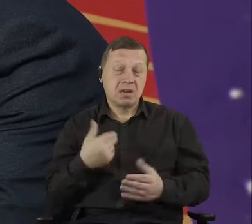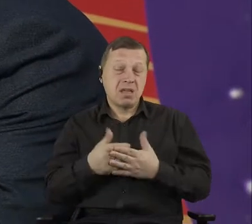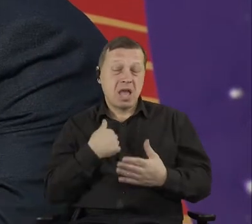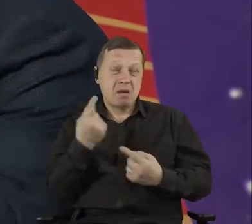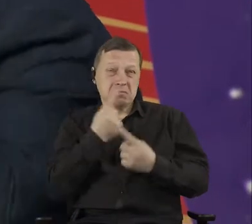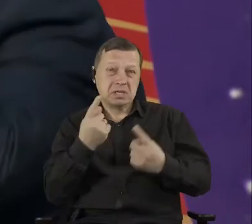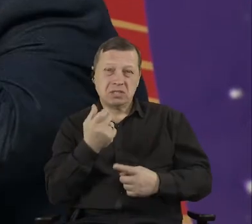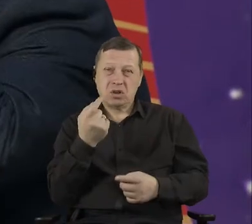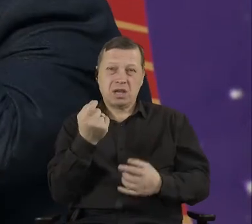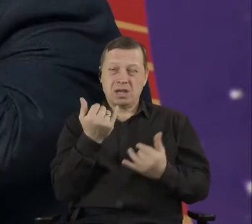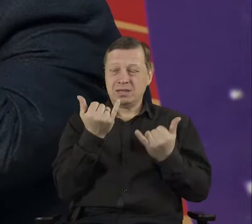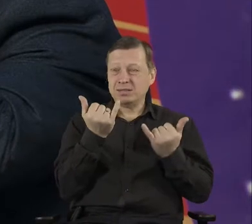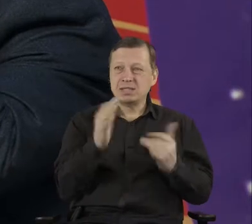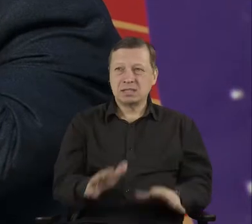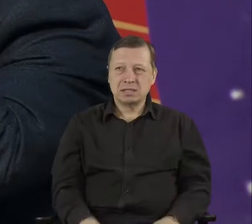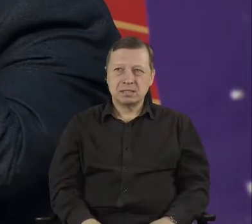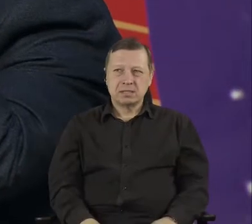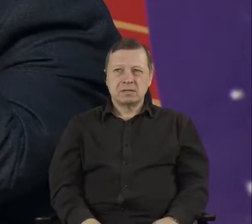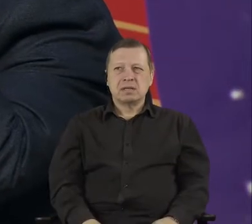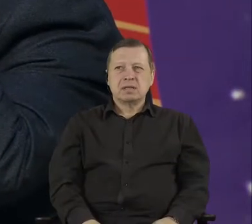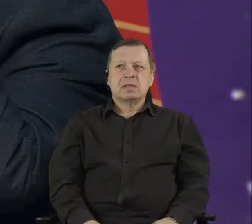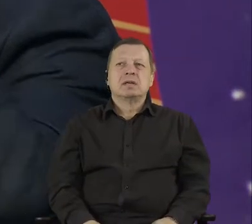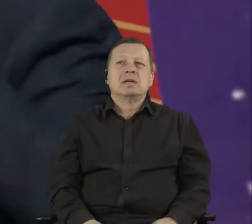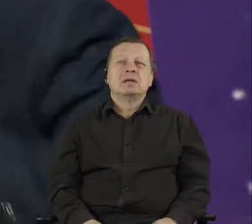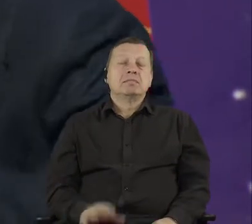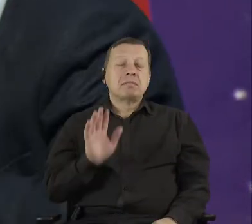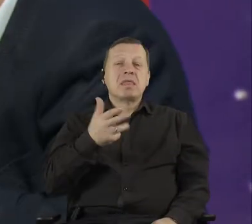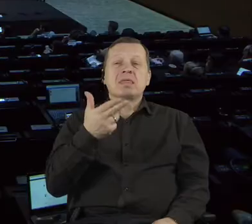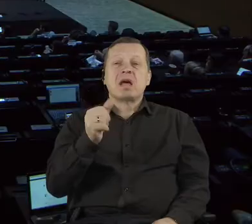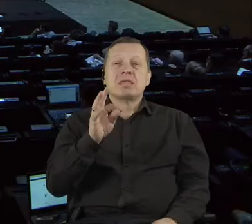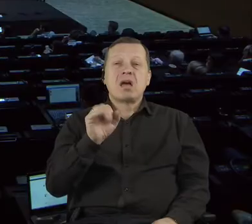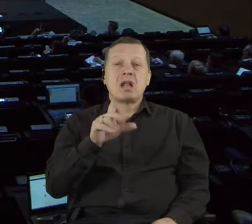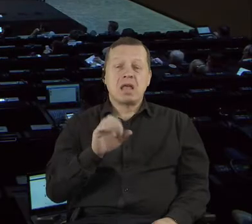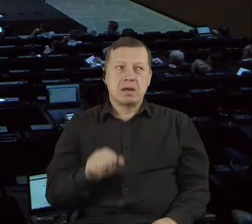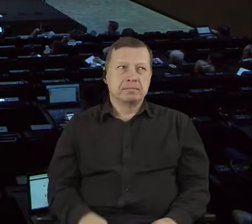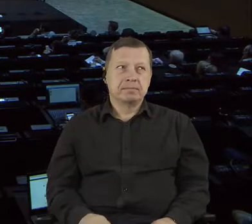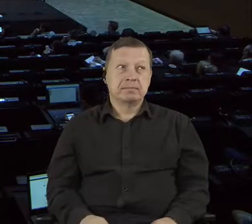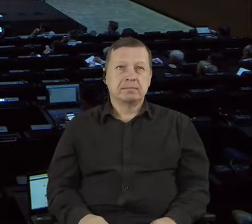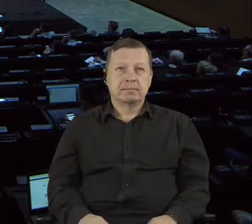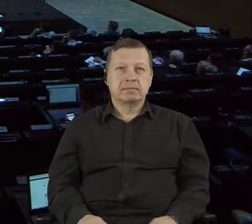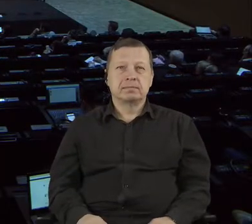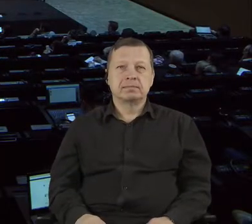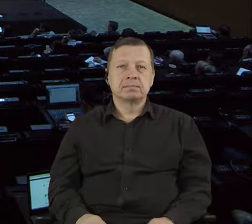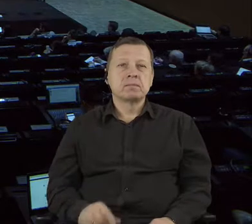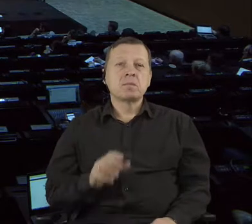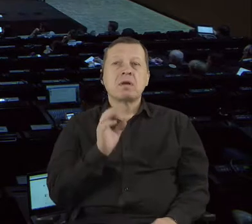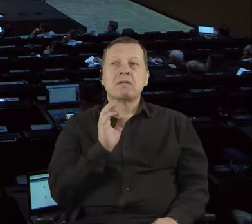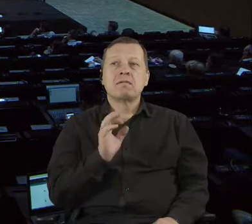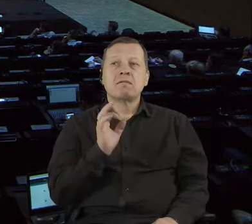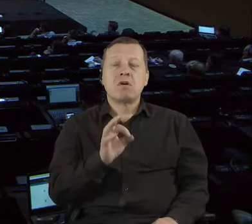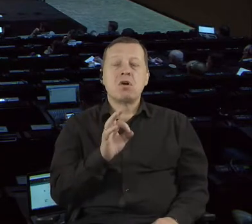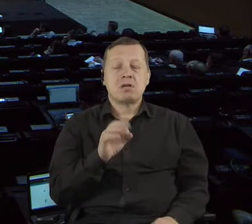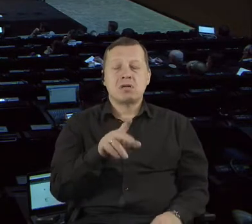your perspective and your experience in introducing the GovTech tools